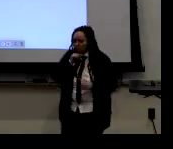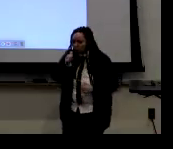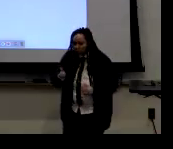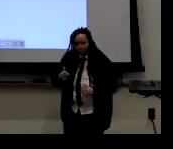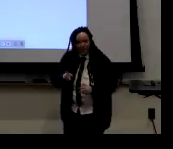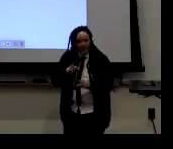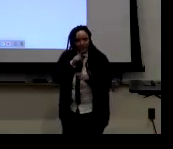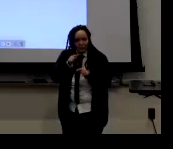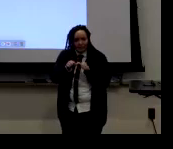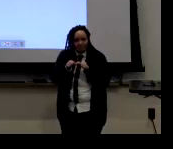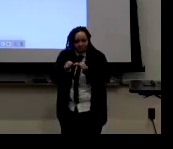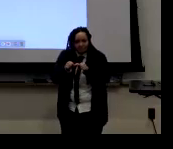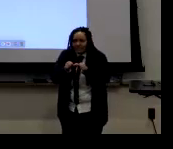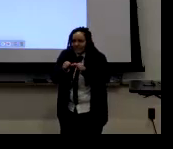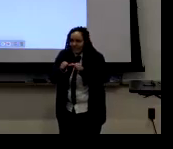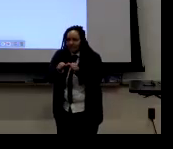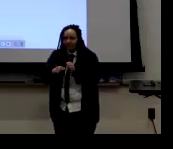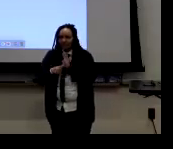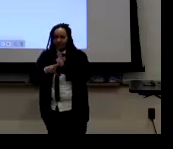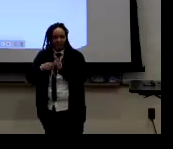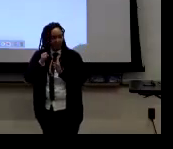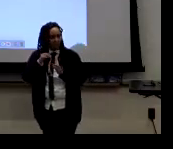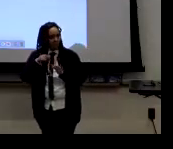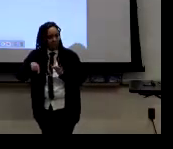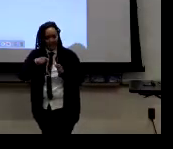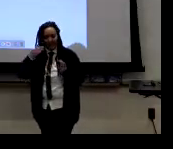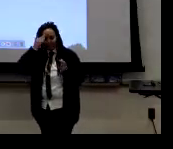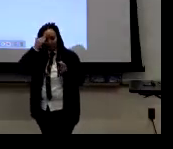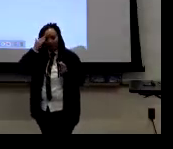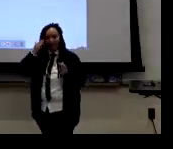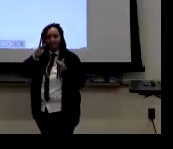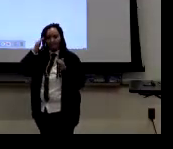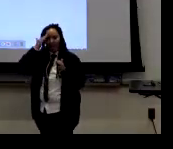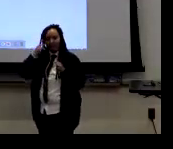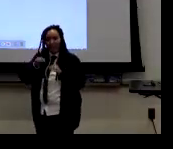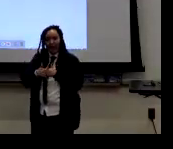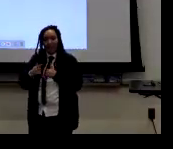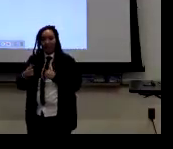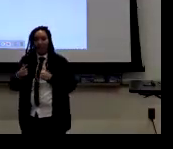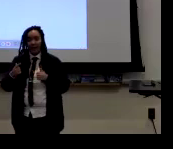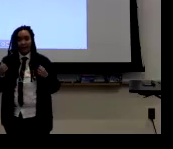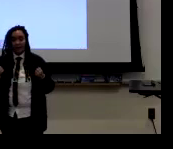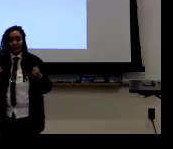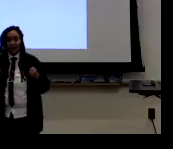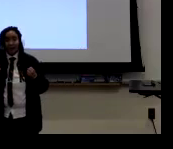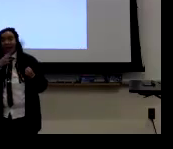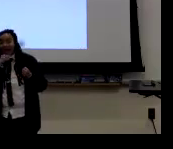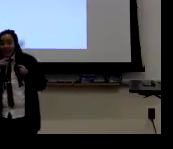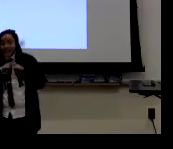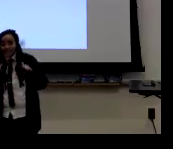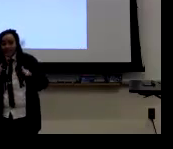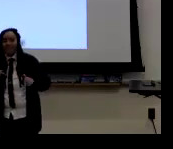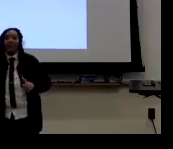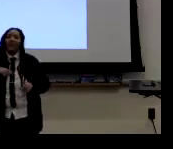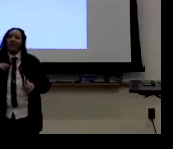not, you know, wishy-washy. They don't vary. It's just, they continue with that. And the gender markings